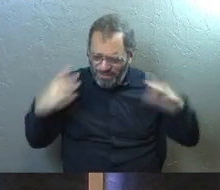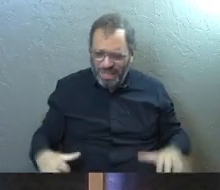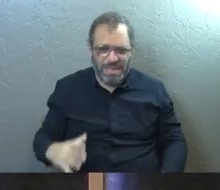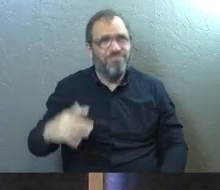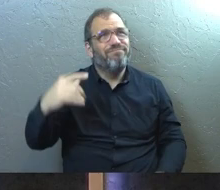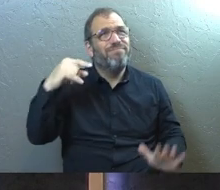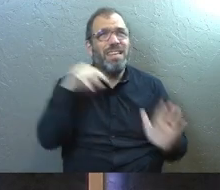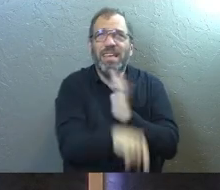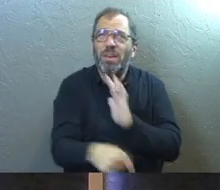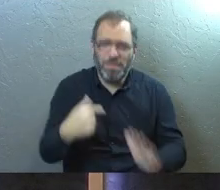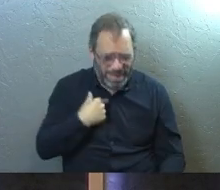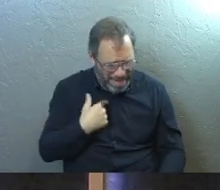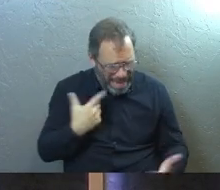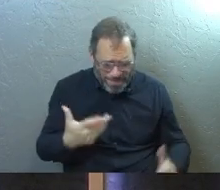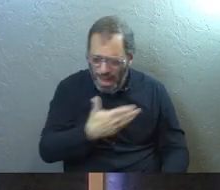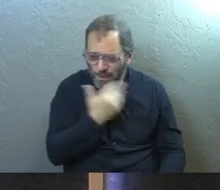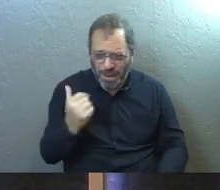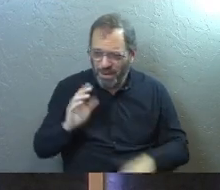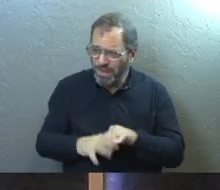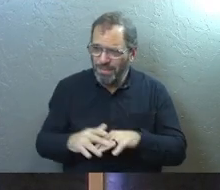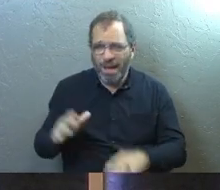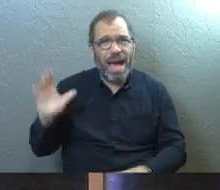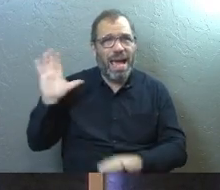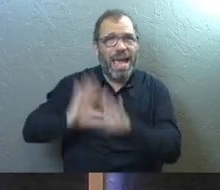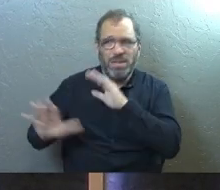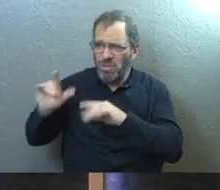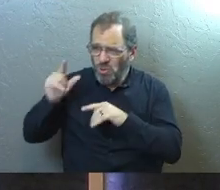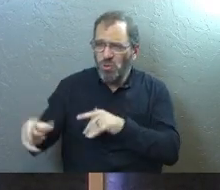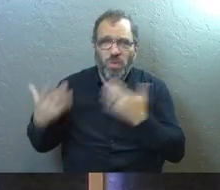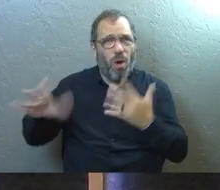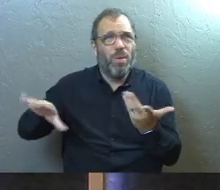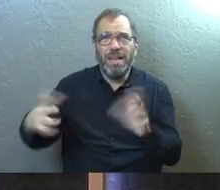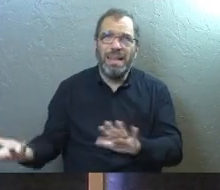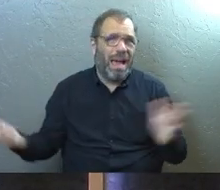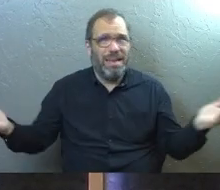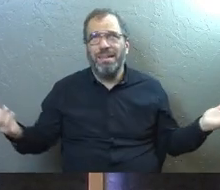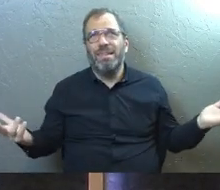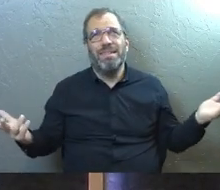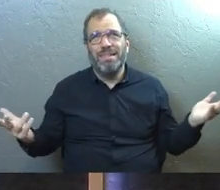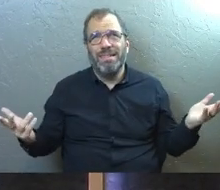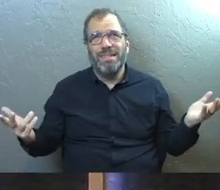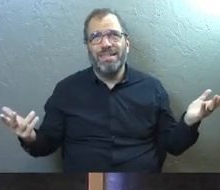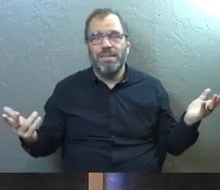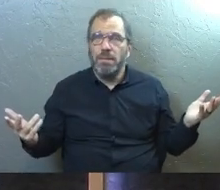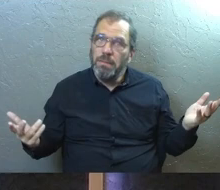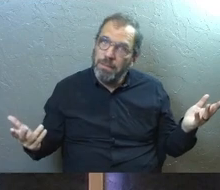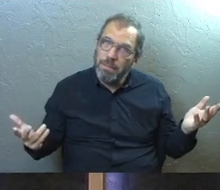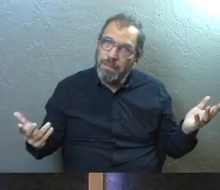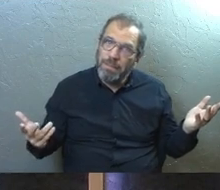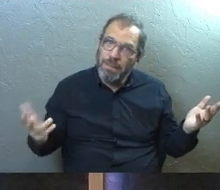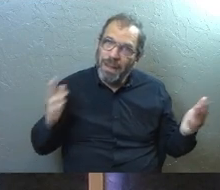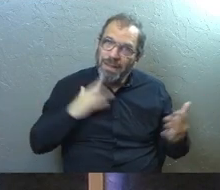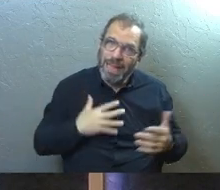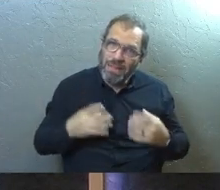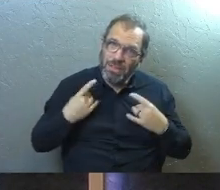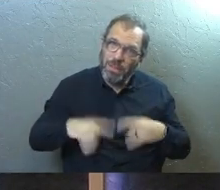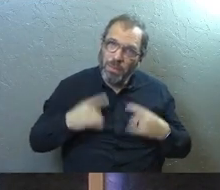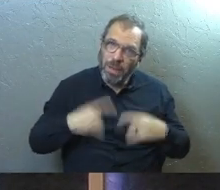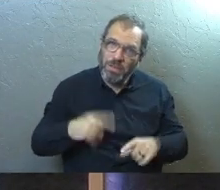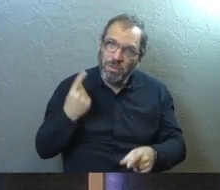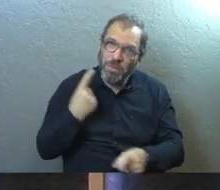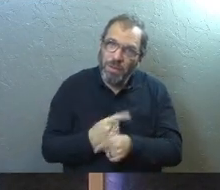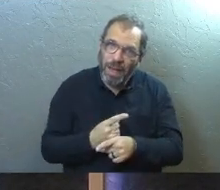said, take my life for I am no better than my ancestors who have already died. Isn't that the voice of depression